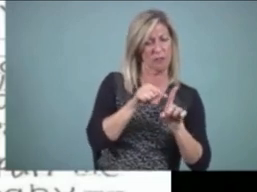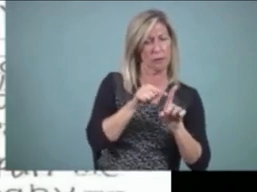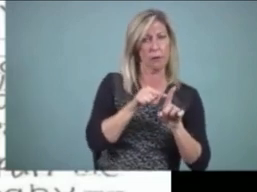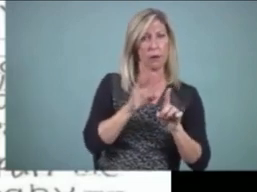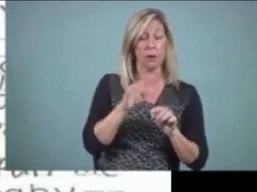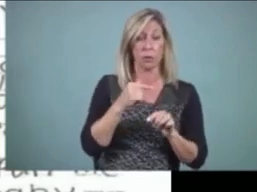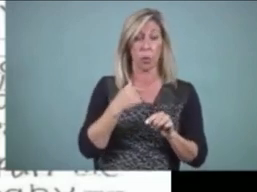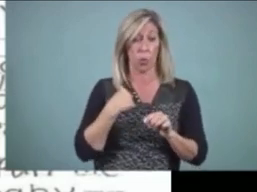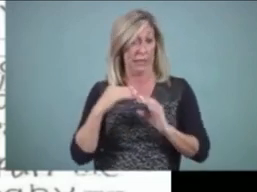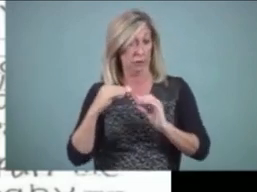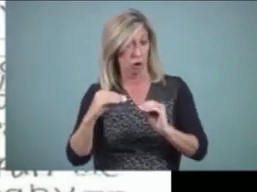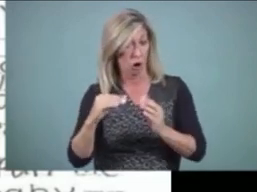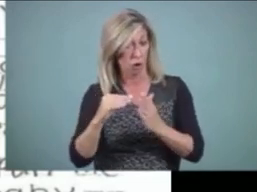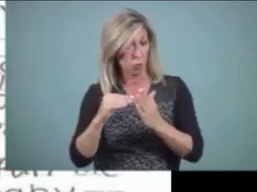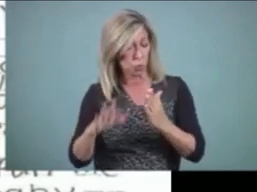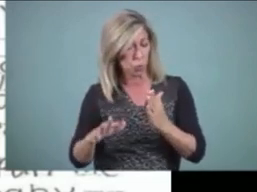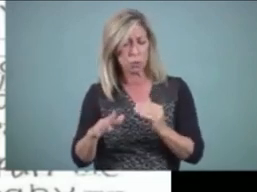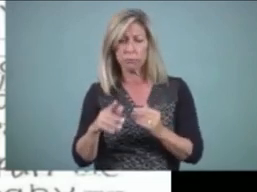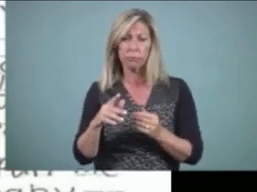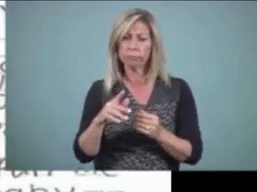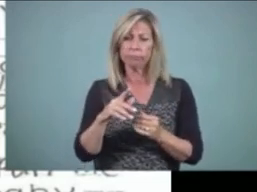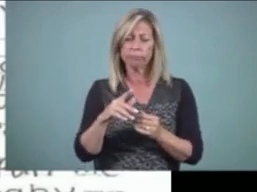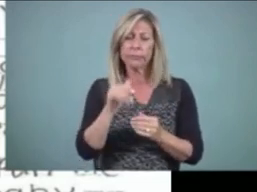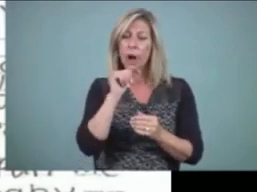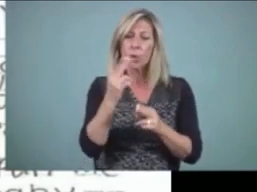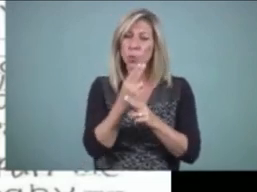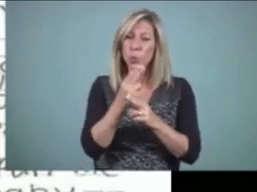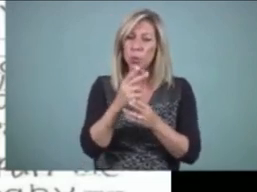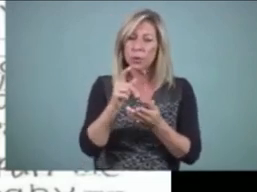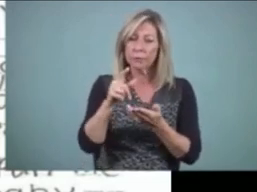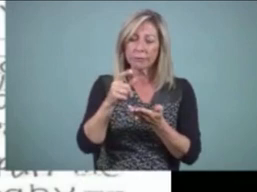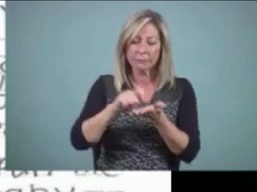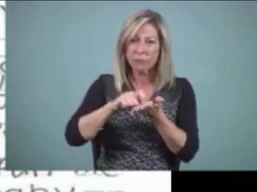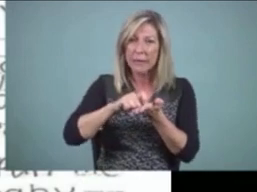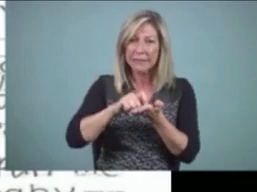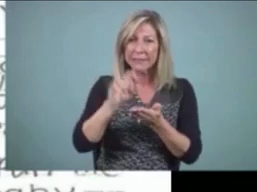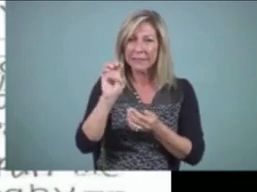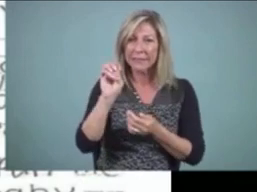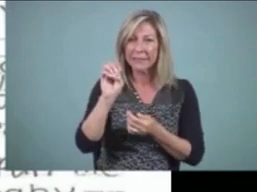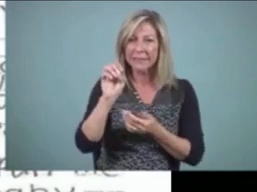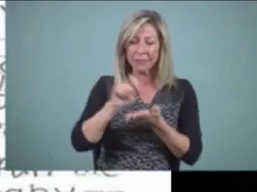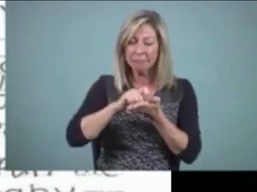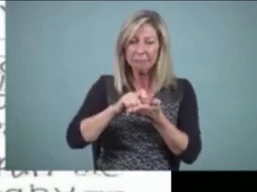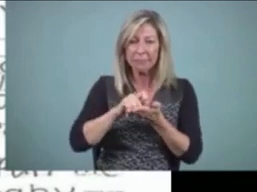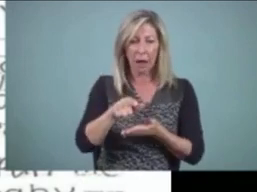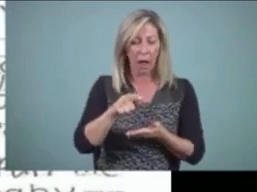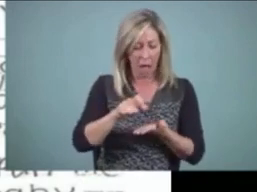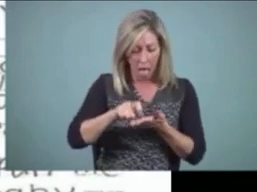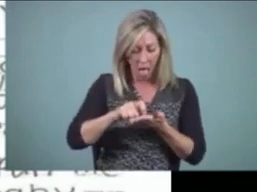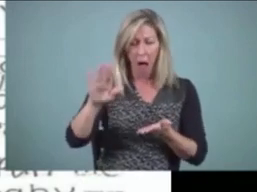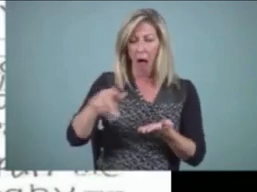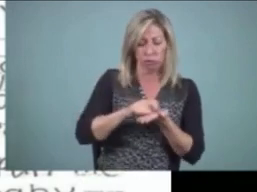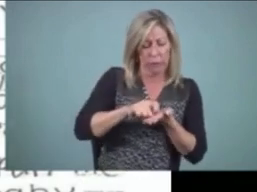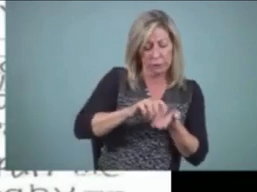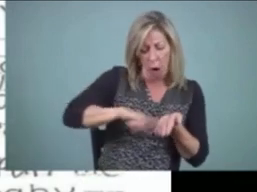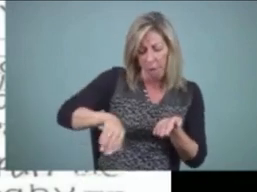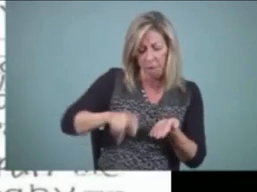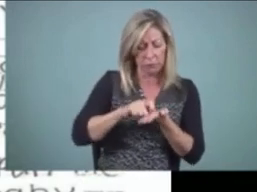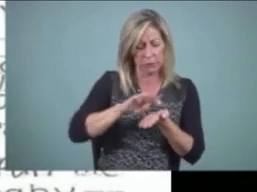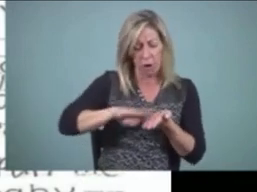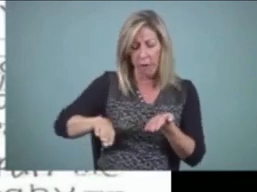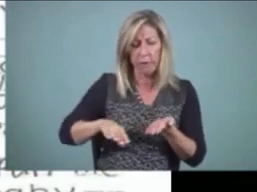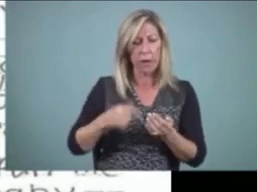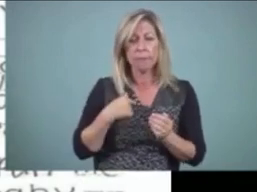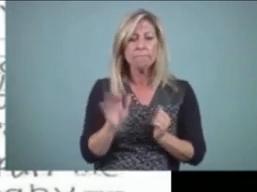erasers in writer's workshop because all the kids did was erase. So we said, if you have something to add or you've made a